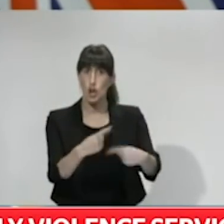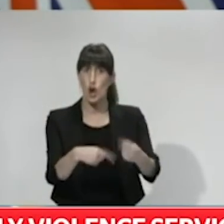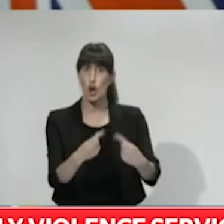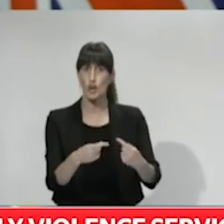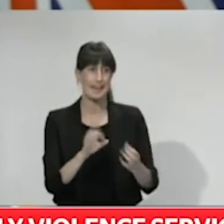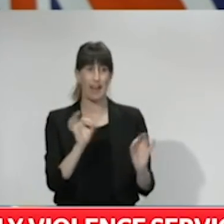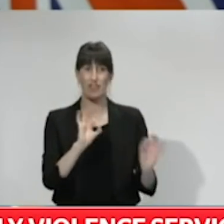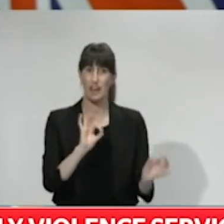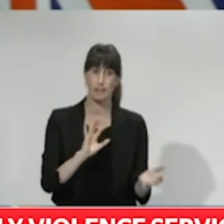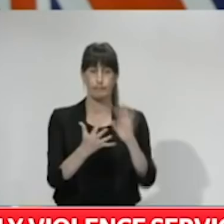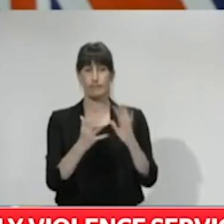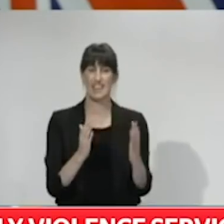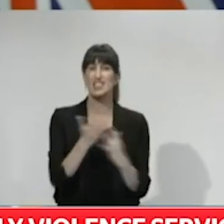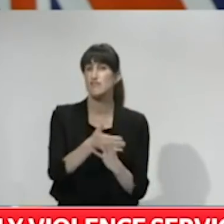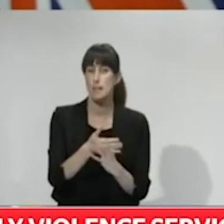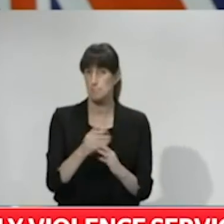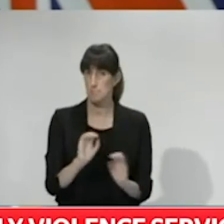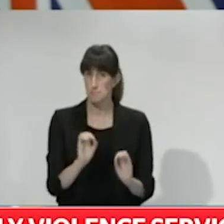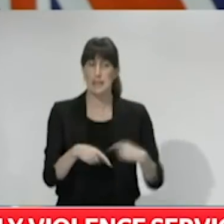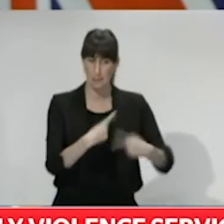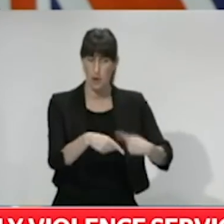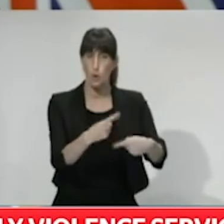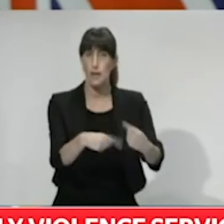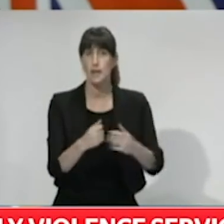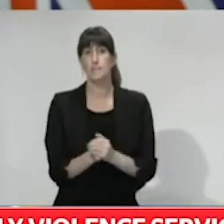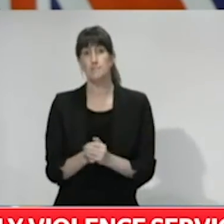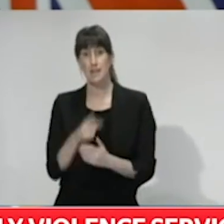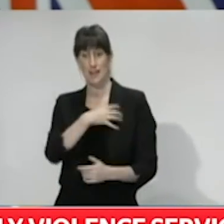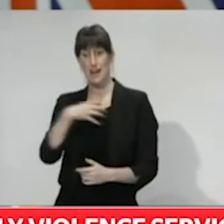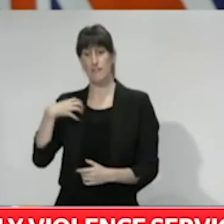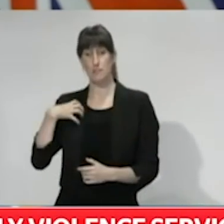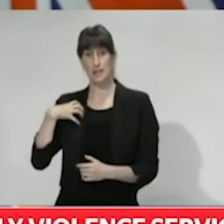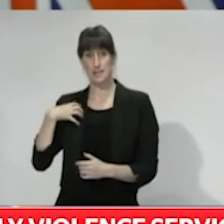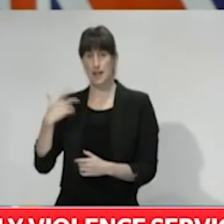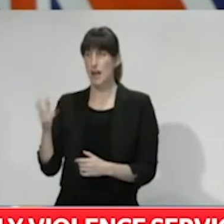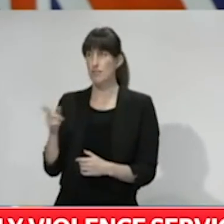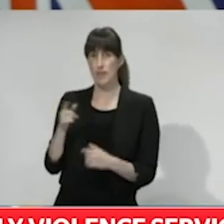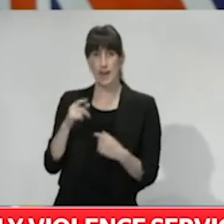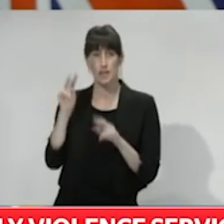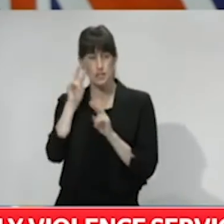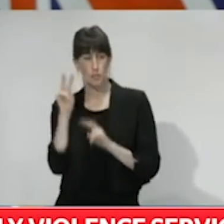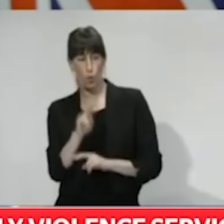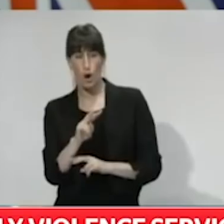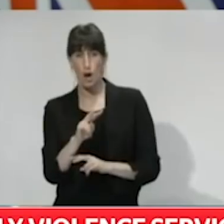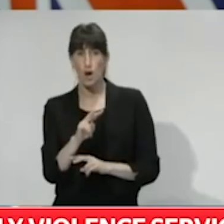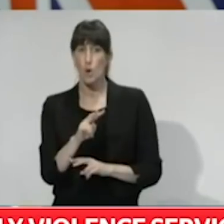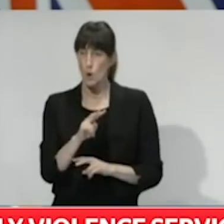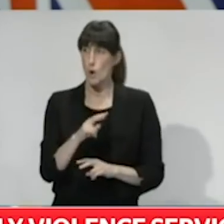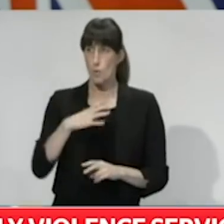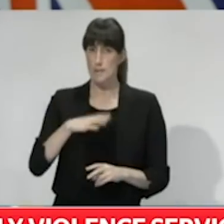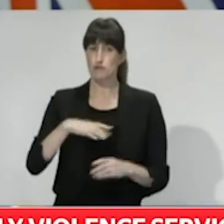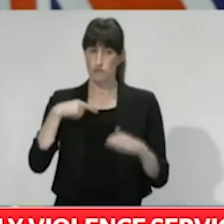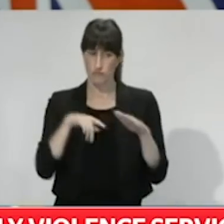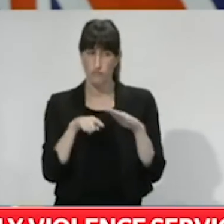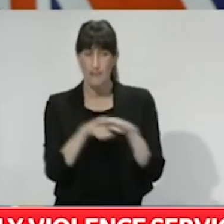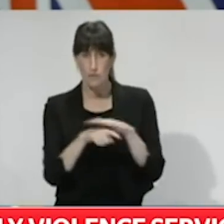I'm proud, too, of the speed with which the government responded to our concerns when we started talking about